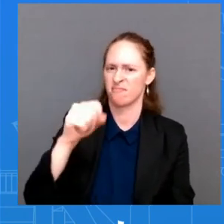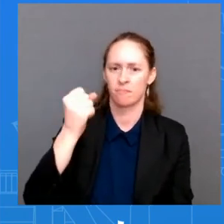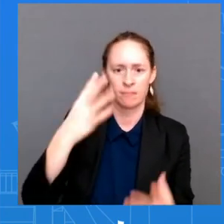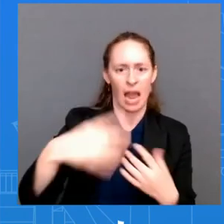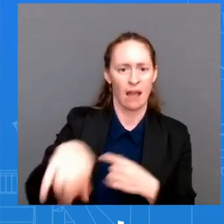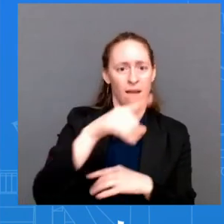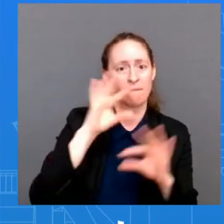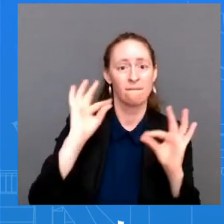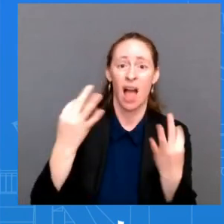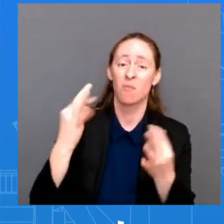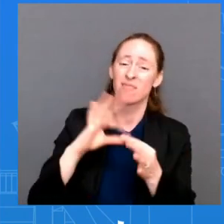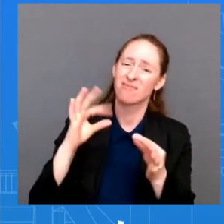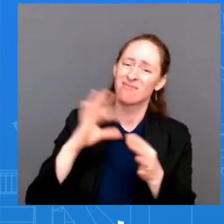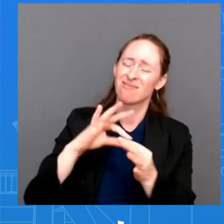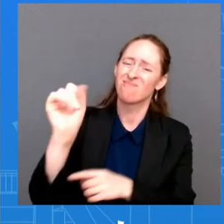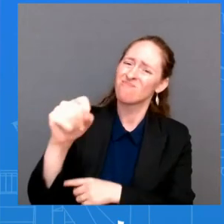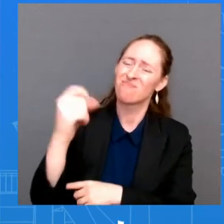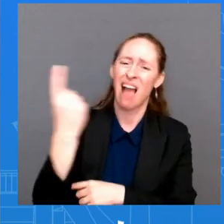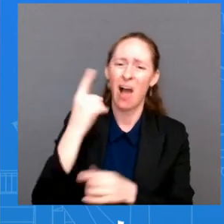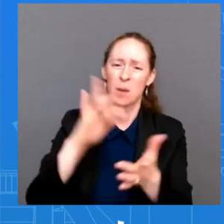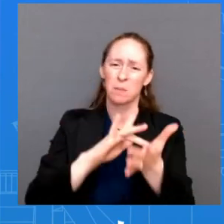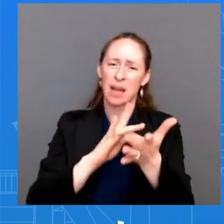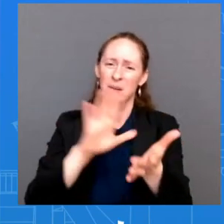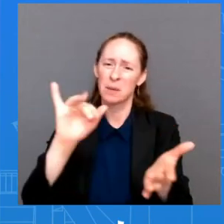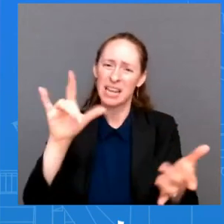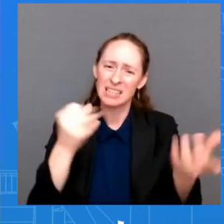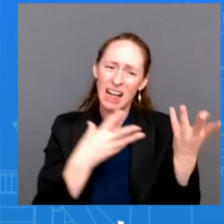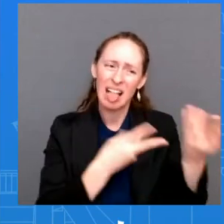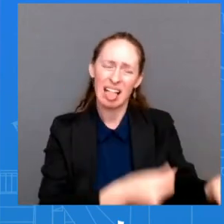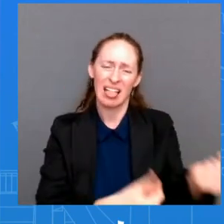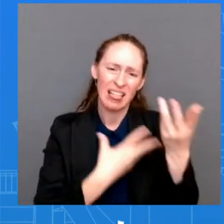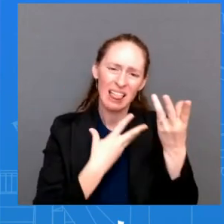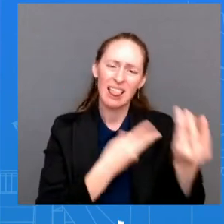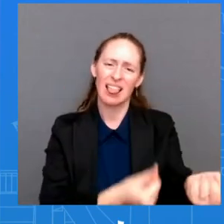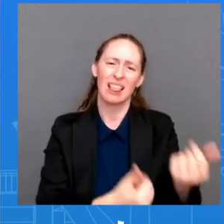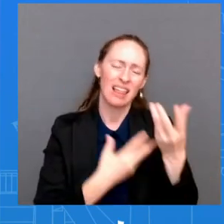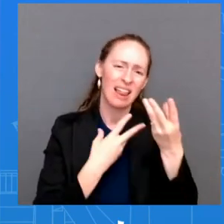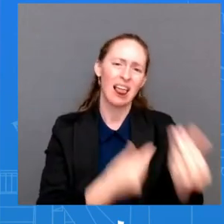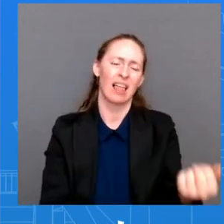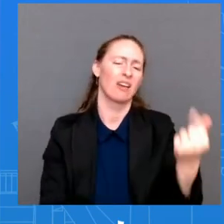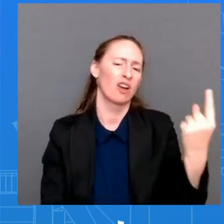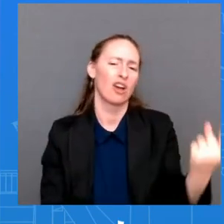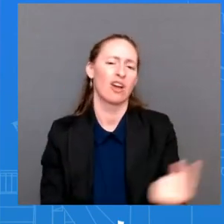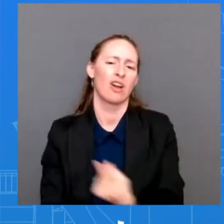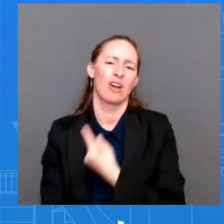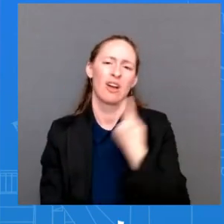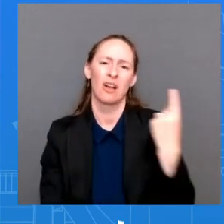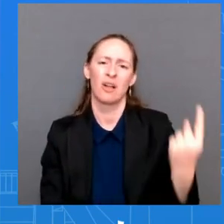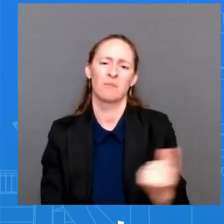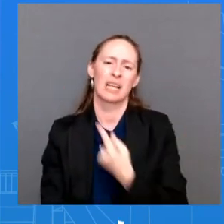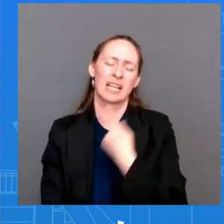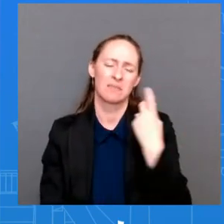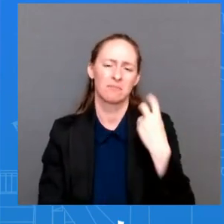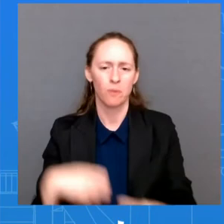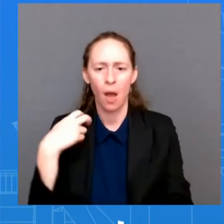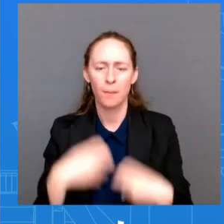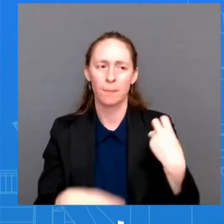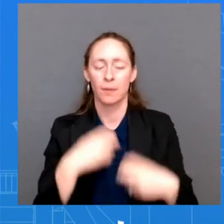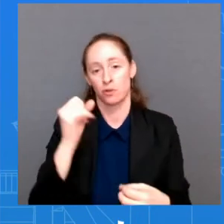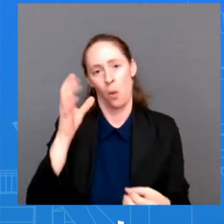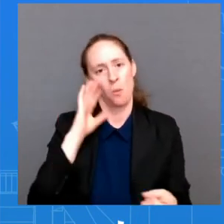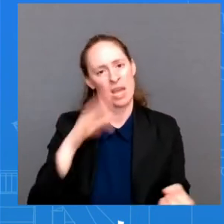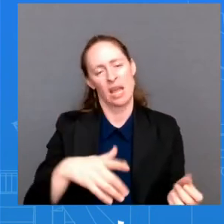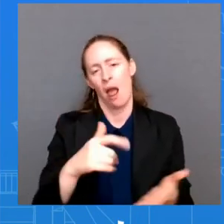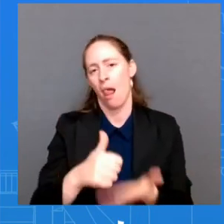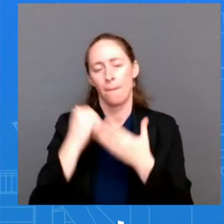that's going to make that's going to just be a game changer for families that is incredibly important and that's what the